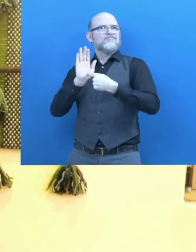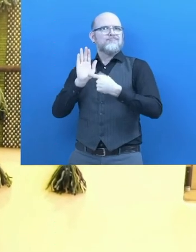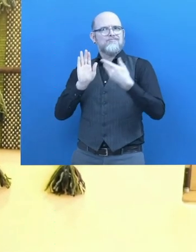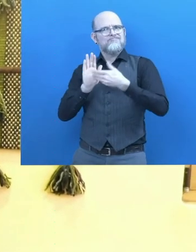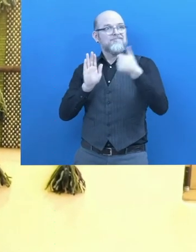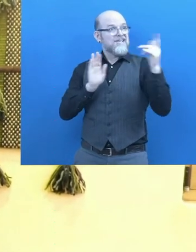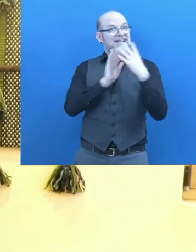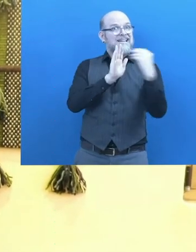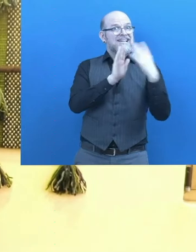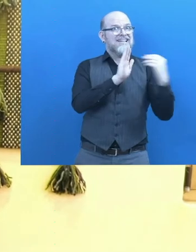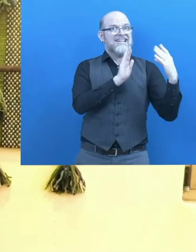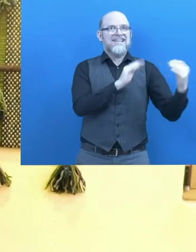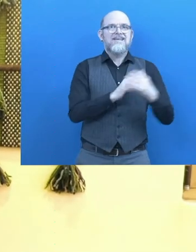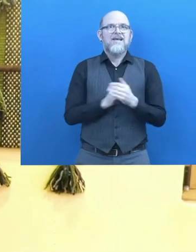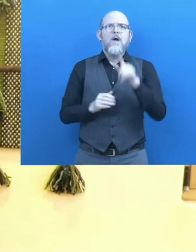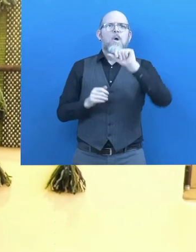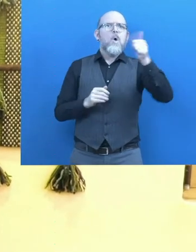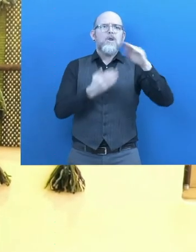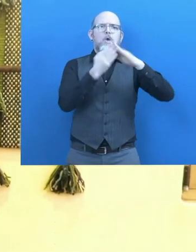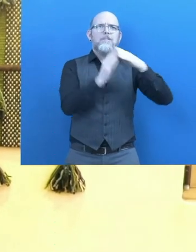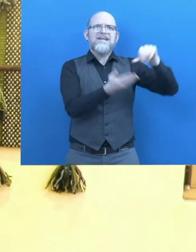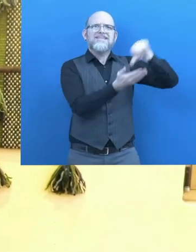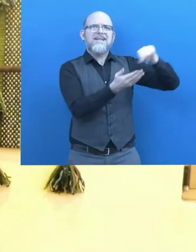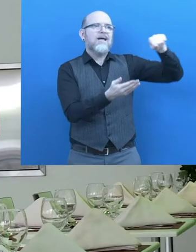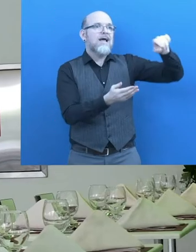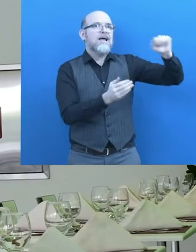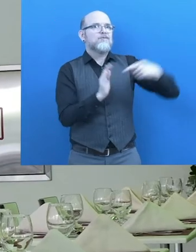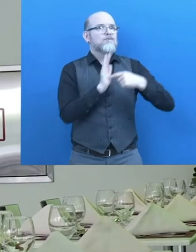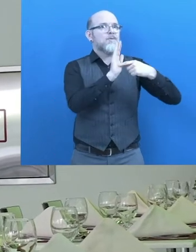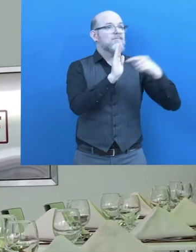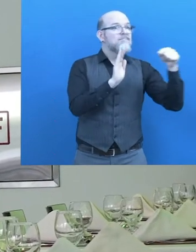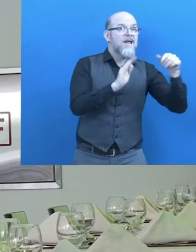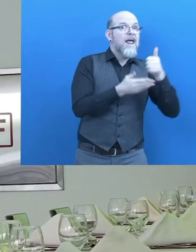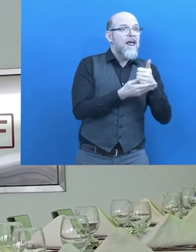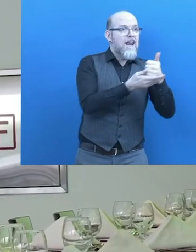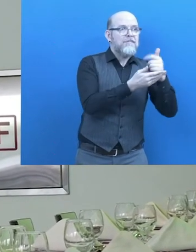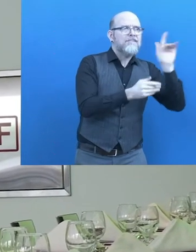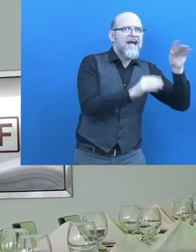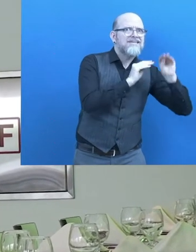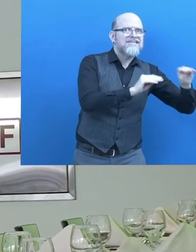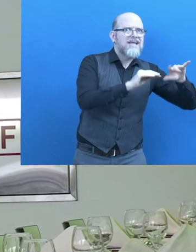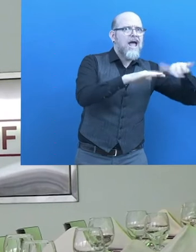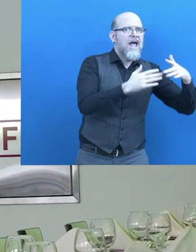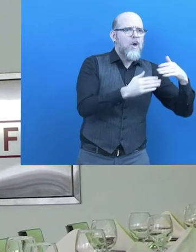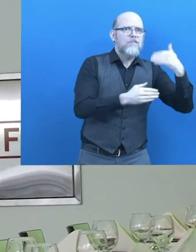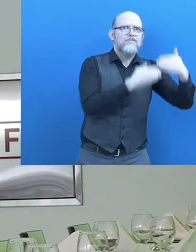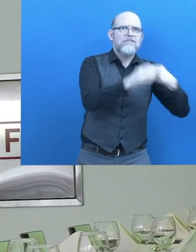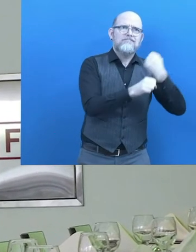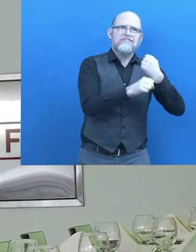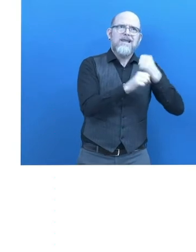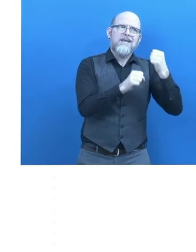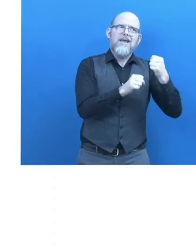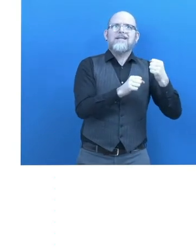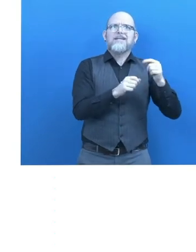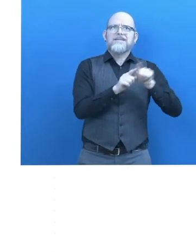and training other community centers to adopt this practical and sustainable approach in their vocational training.